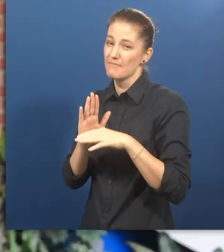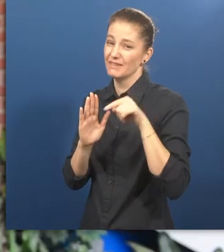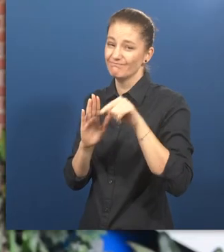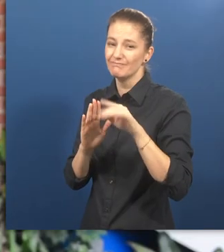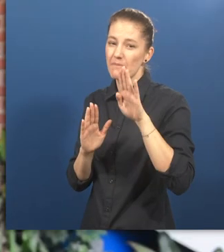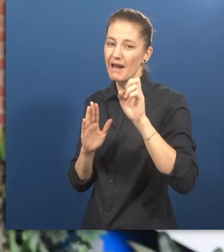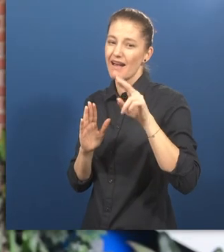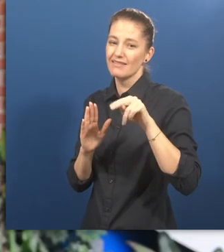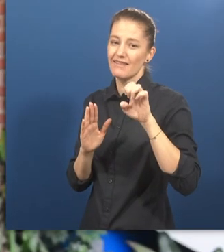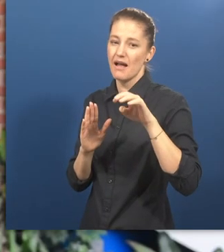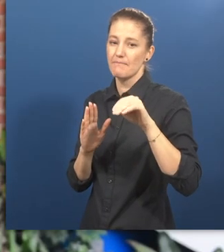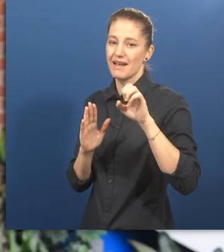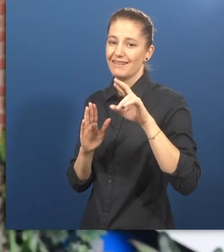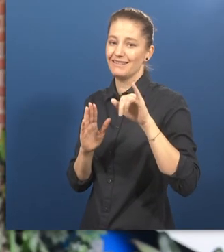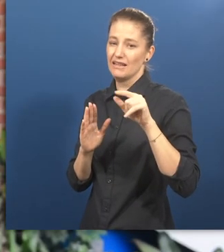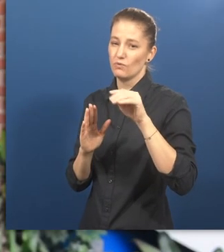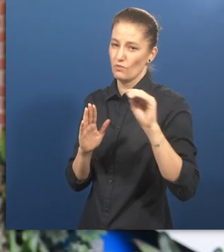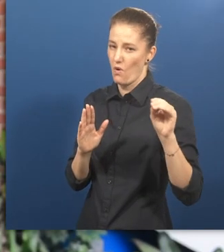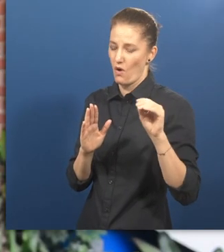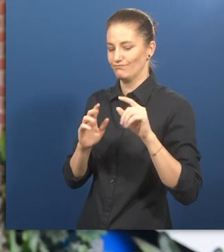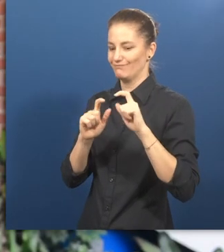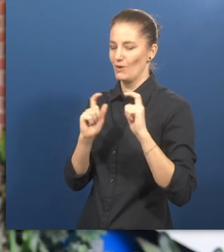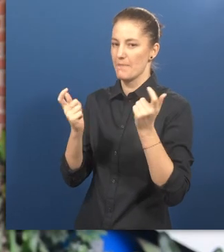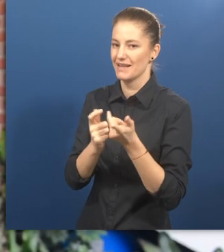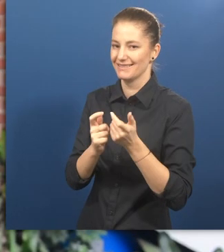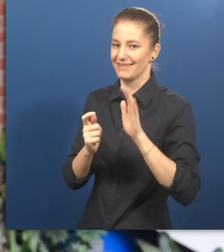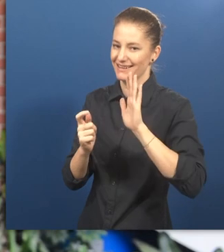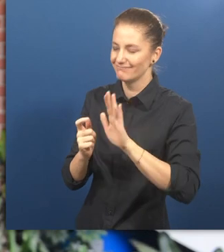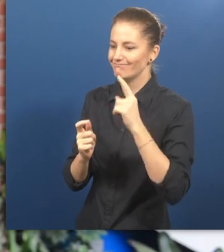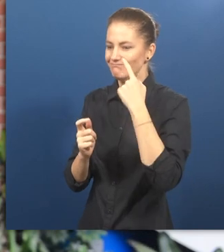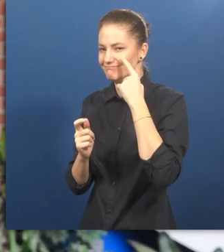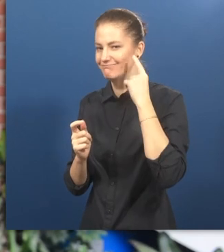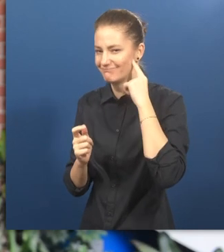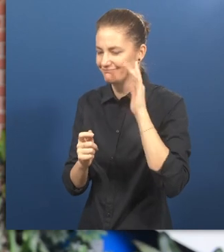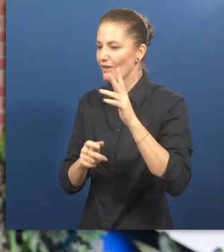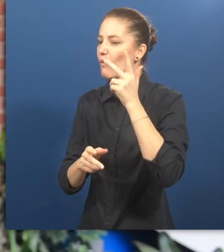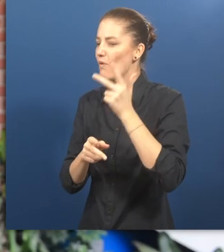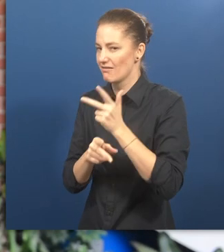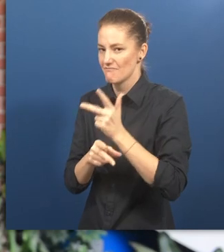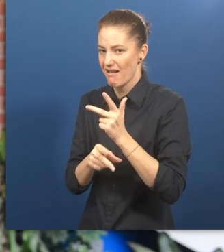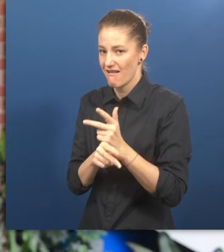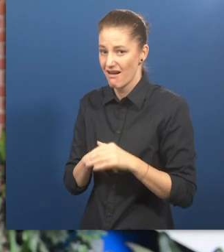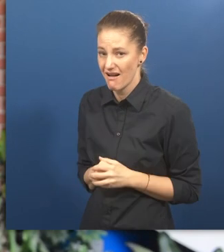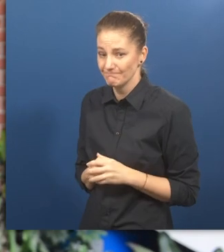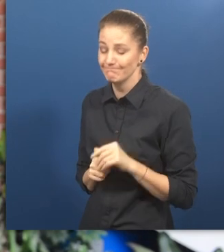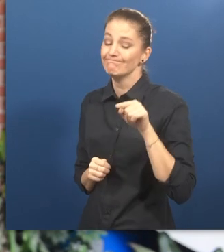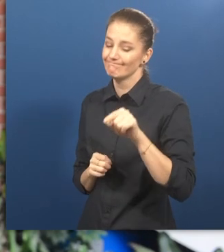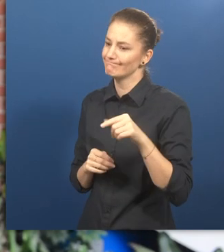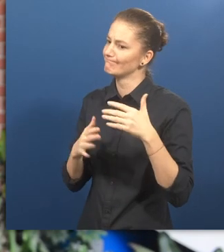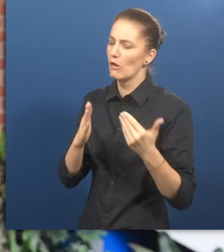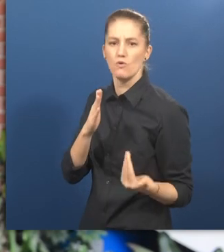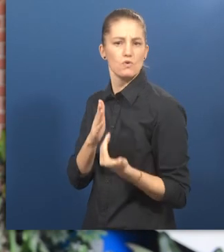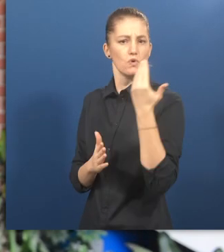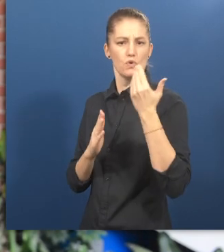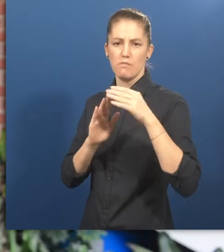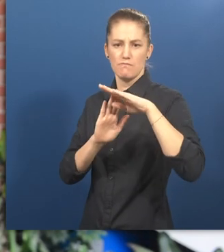Comité Pro Ciego y Sordo de Guatemala is a very innovative program for it involves people and the society